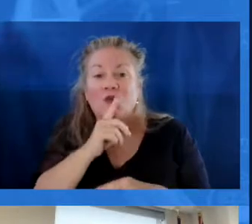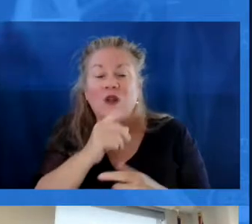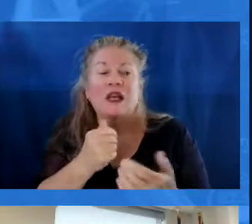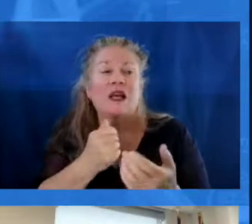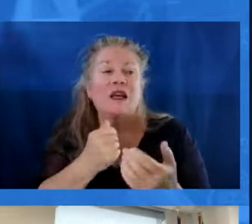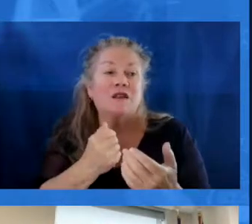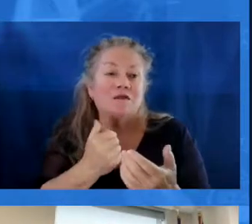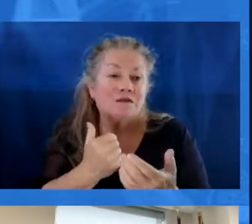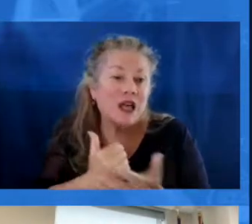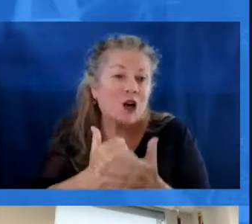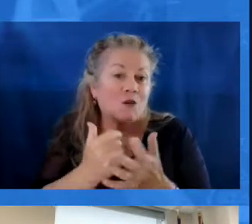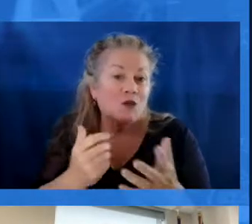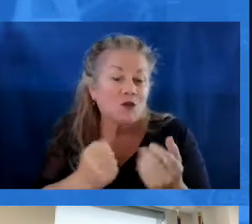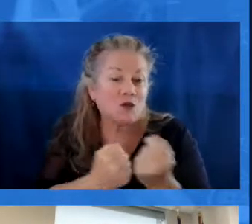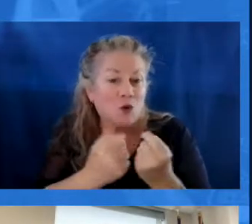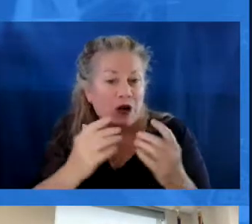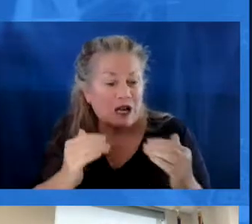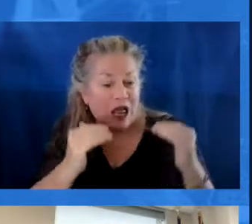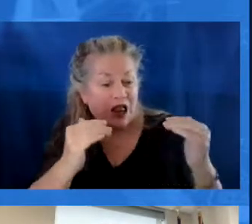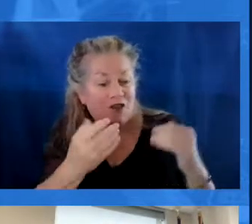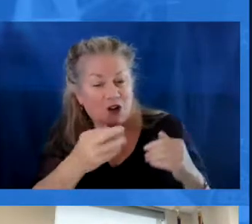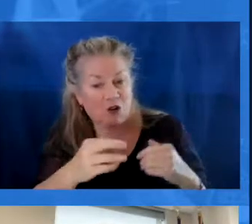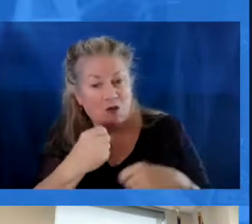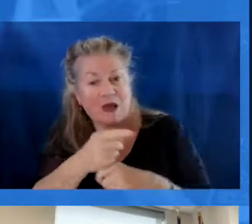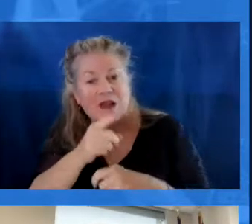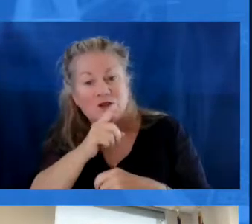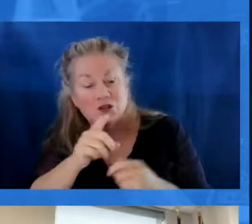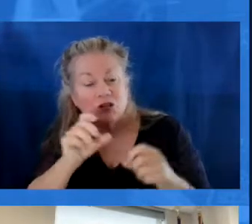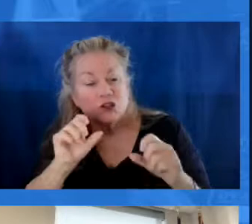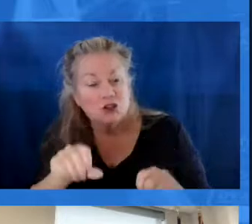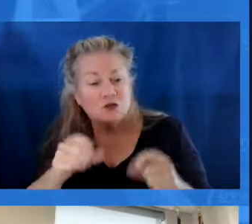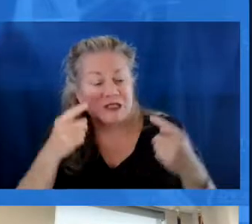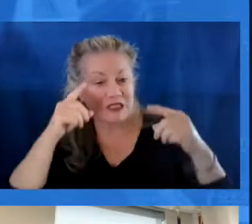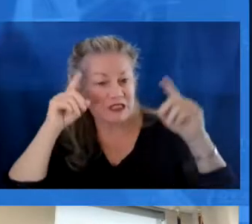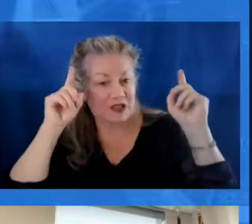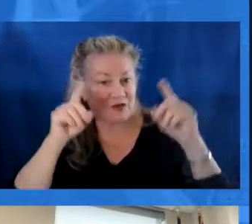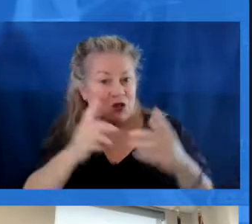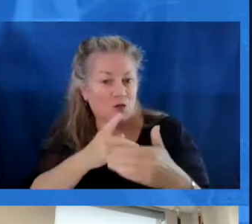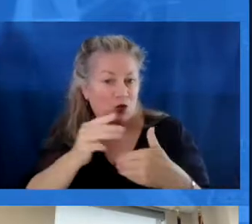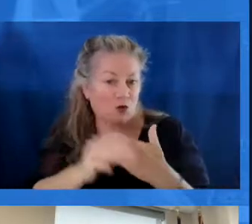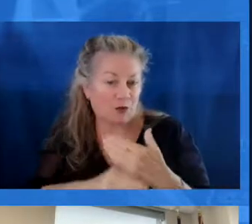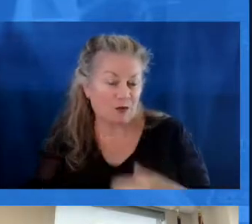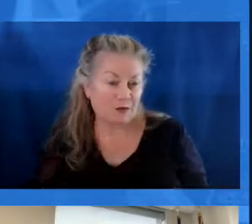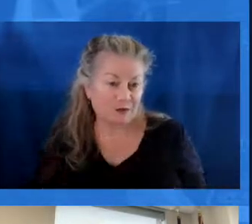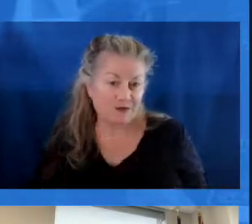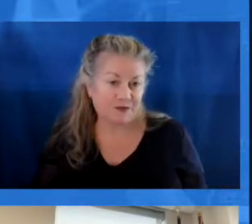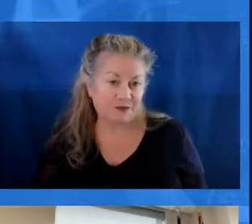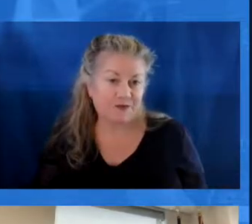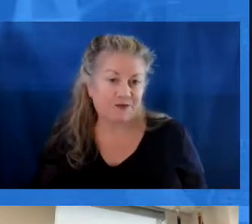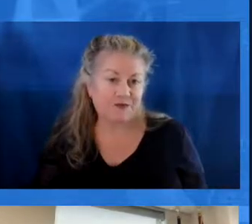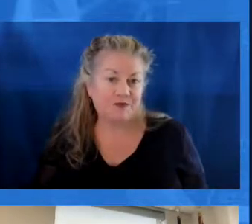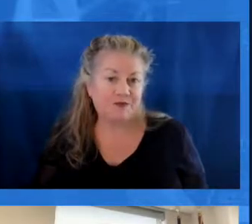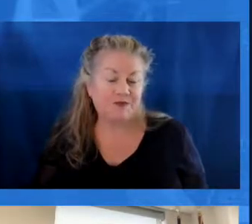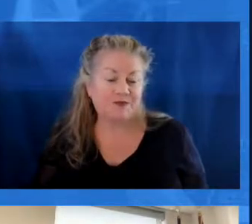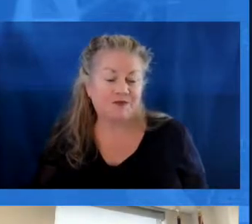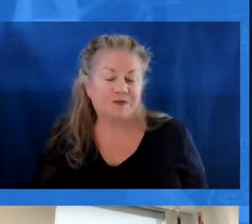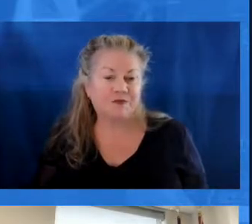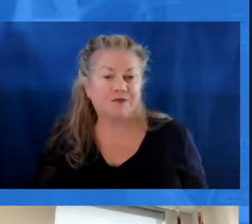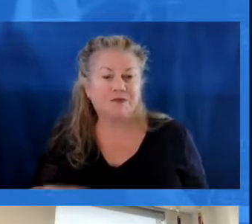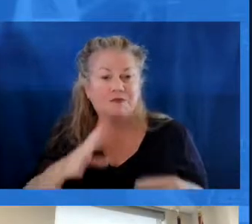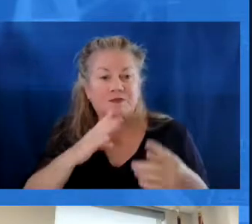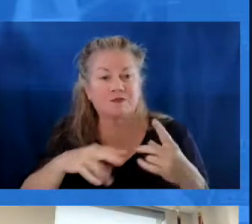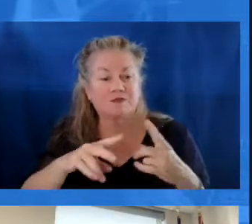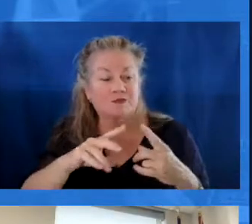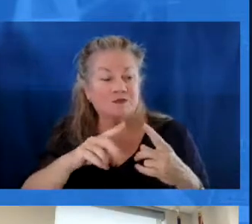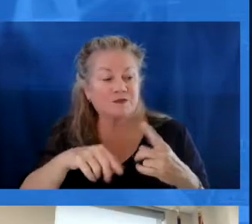So it really helped to support and elevate her, and also to ensure that she was able to be successful in her program. We've talked a